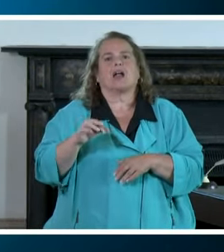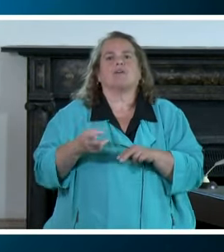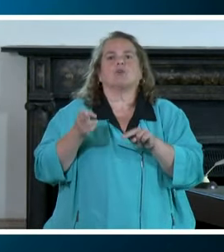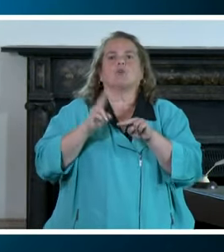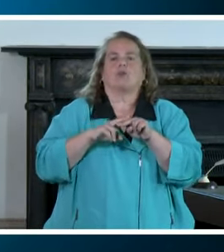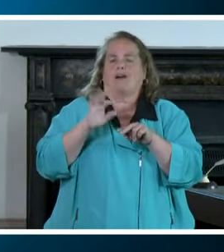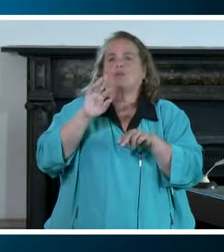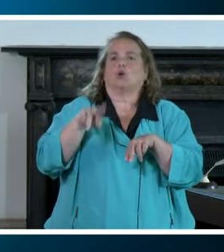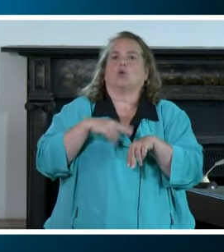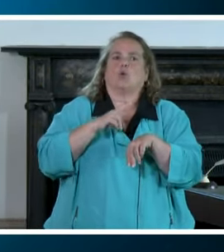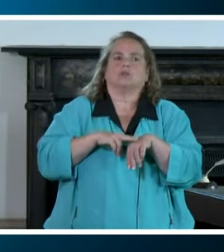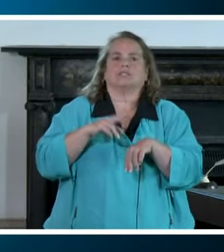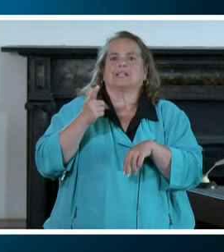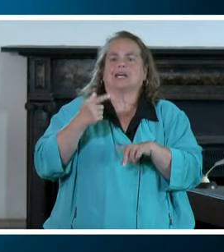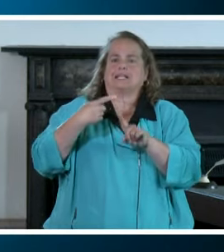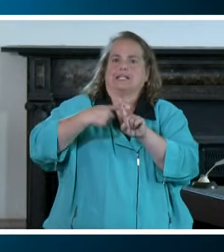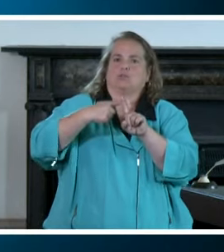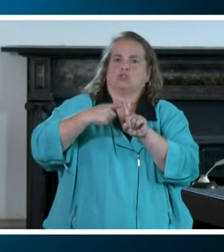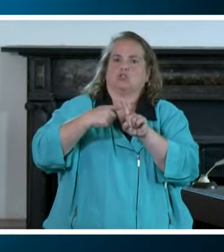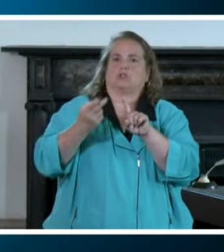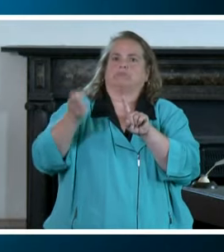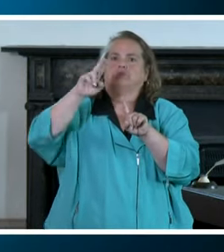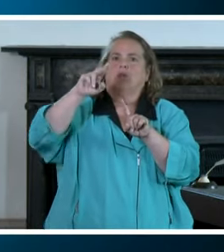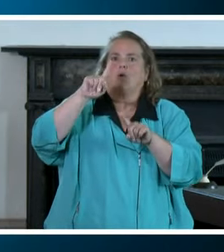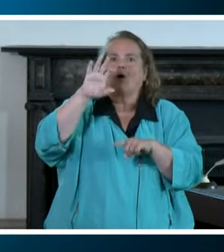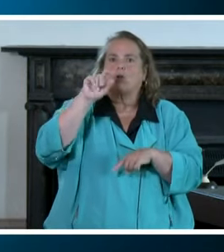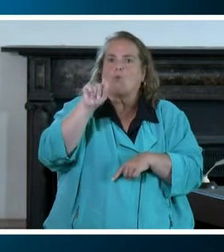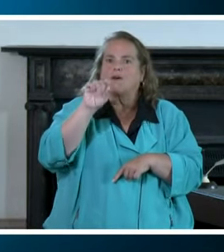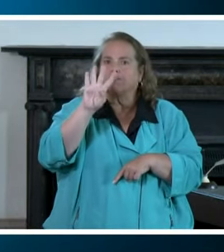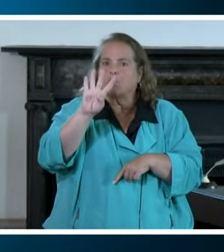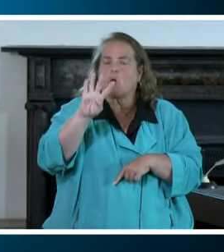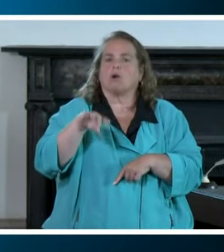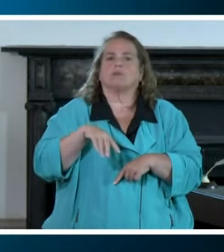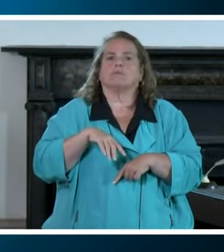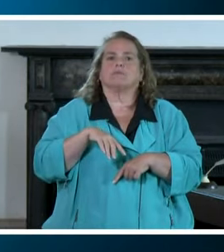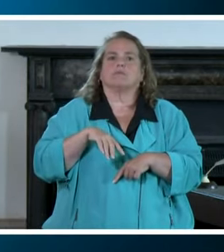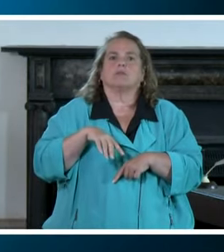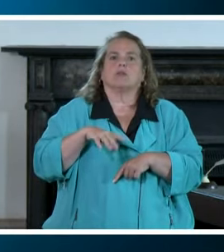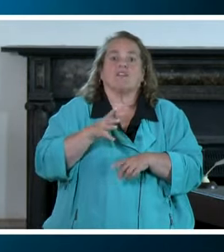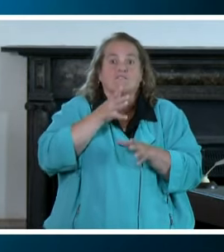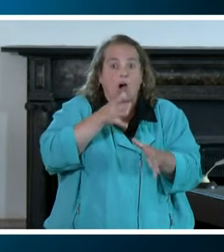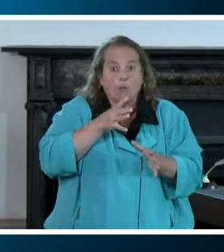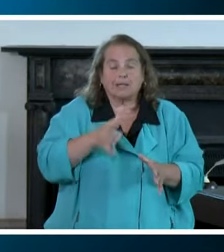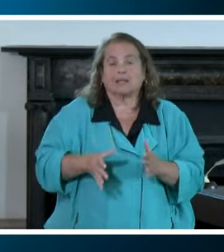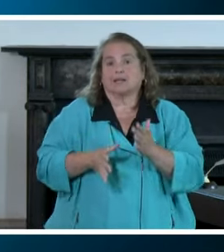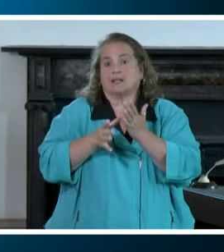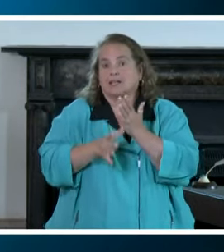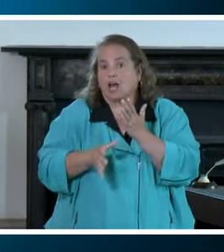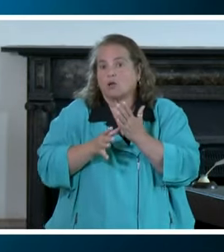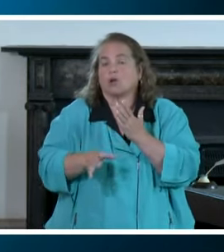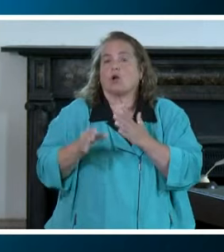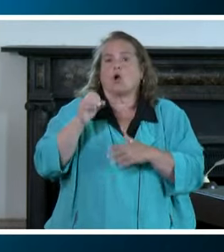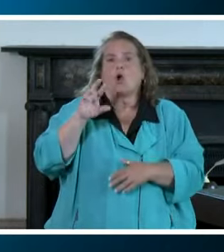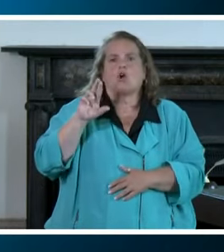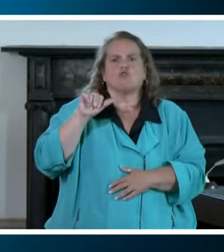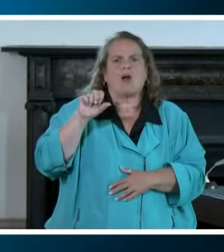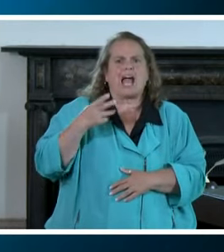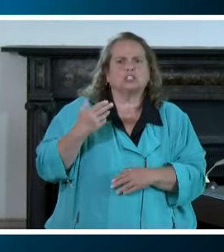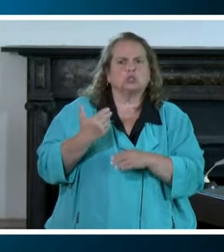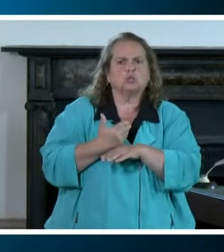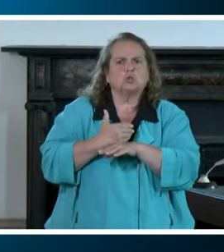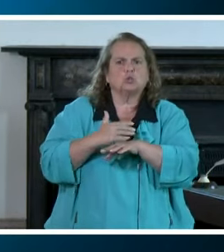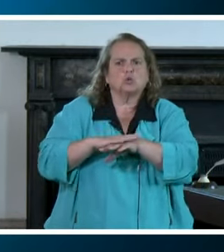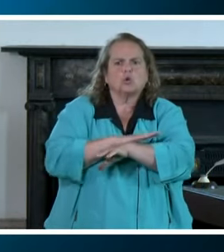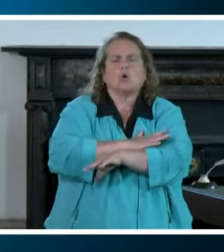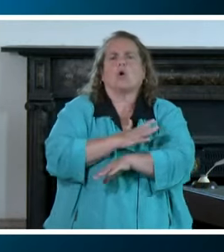of greater than a hundred point four and or a cough and or vomiting or diarrhea and or a new rash and